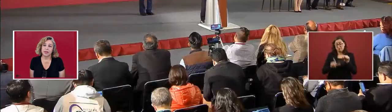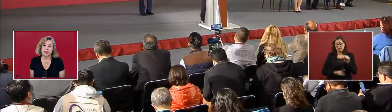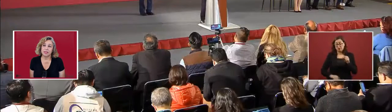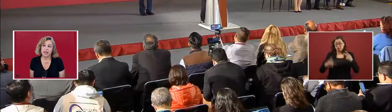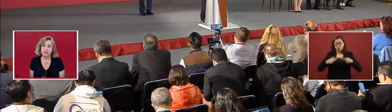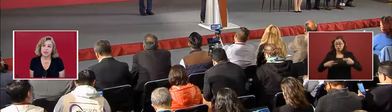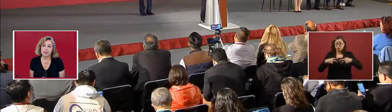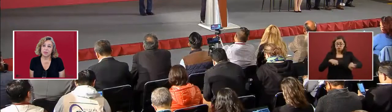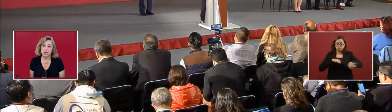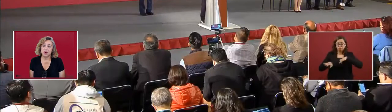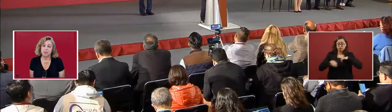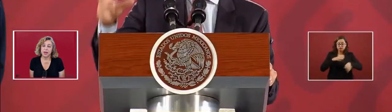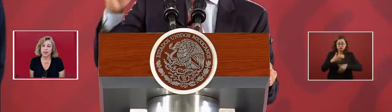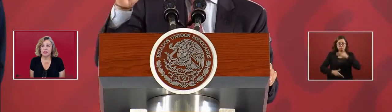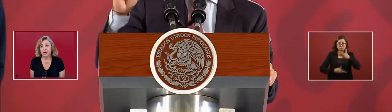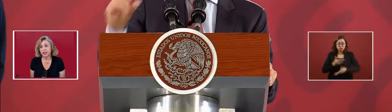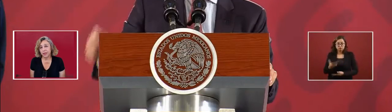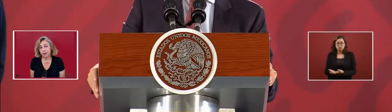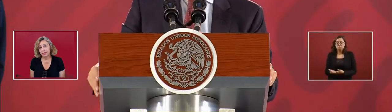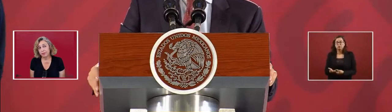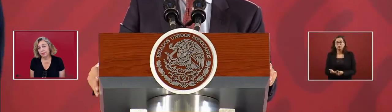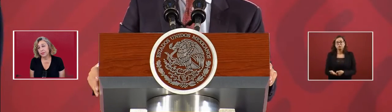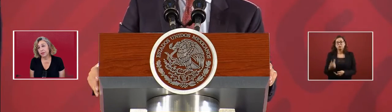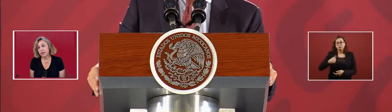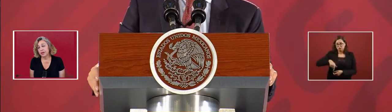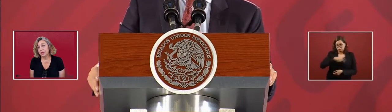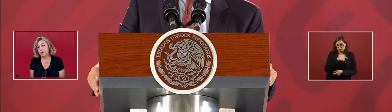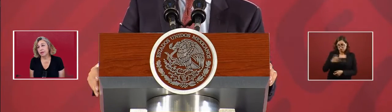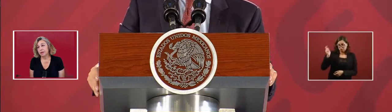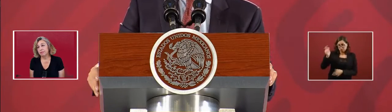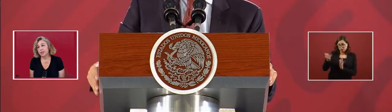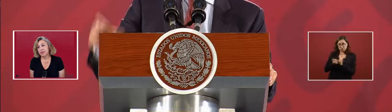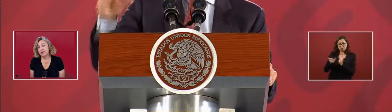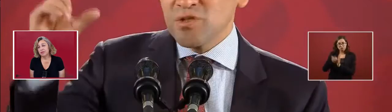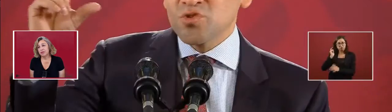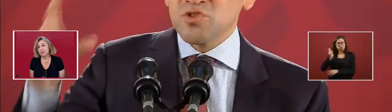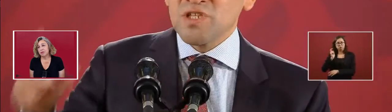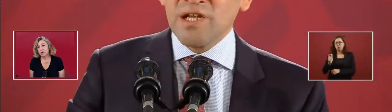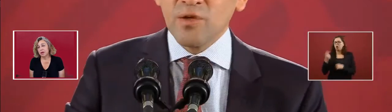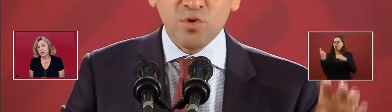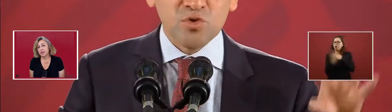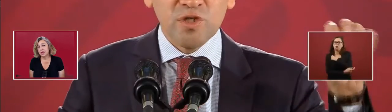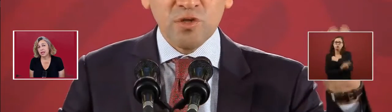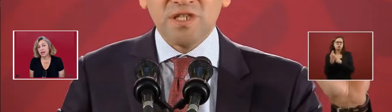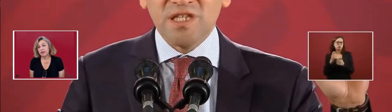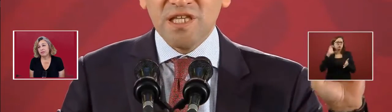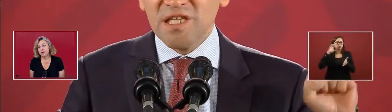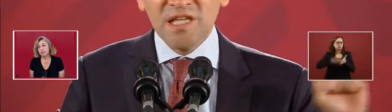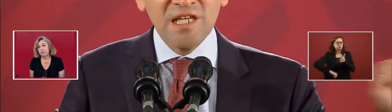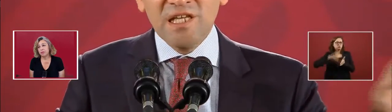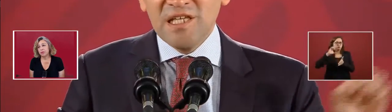The salaries, we don't pay it directly, but they're taken out of our brute